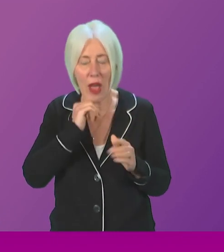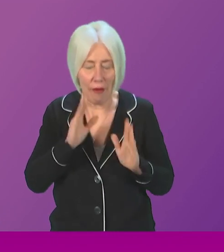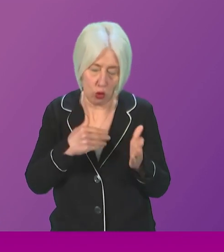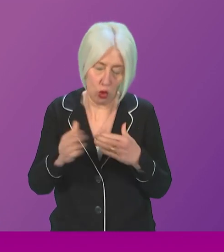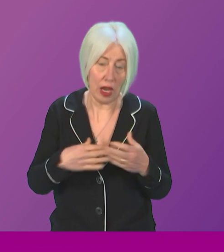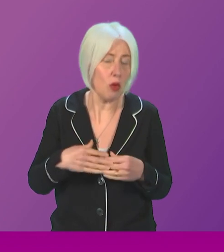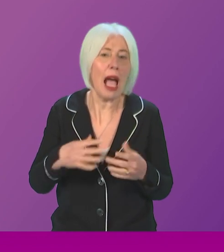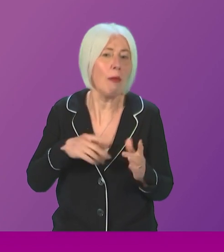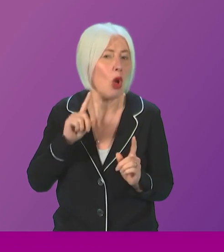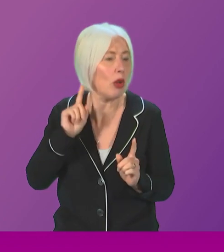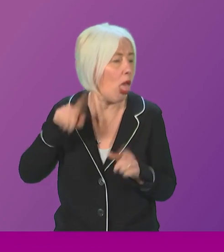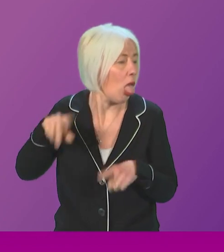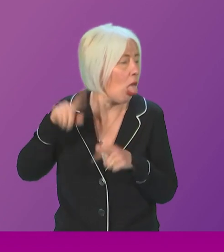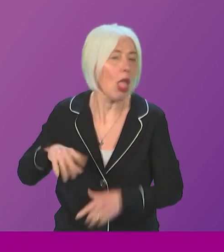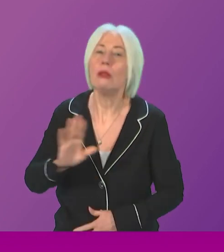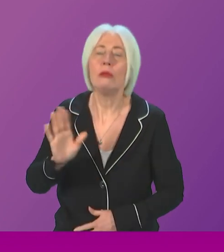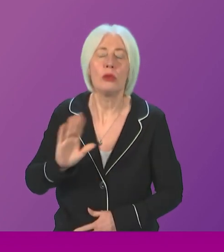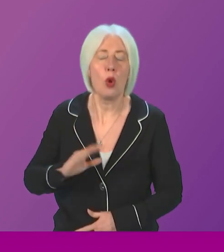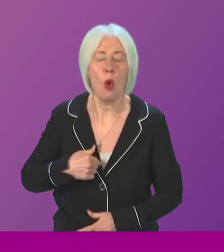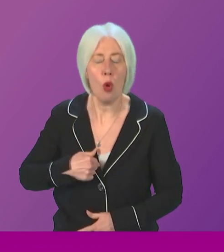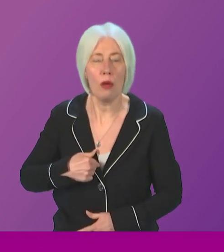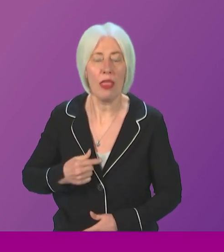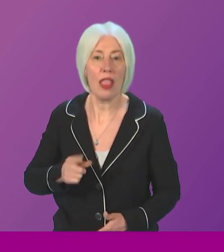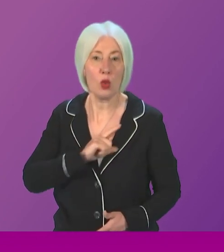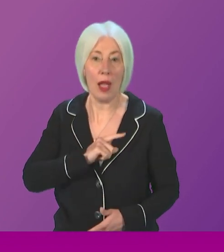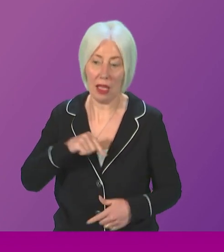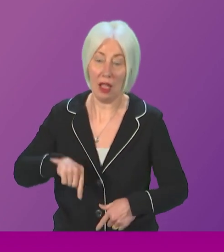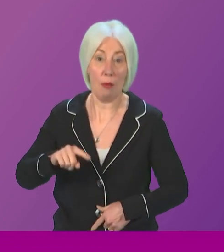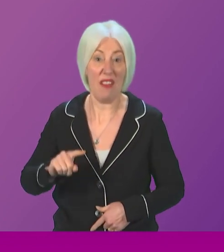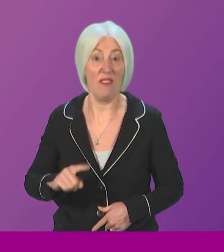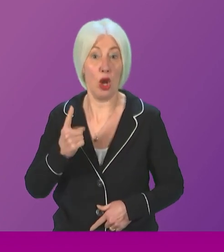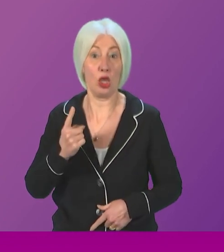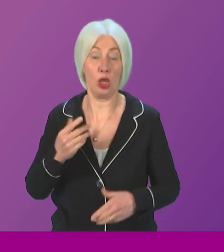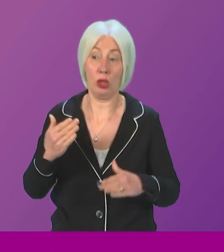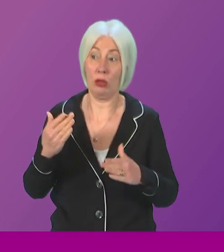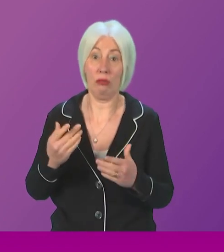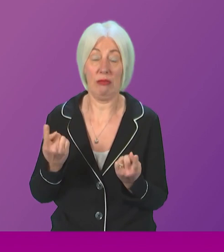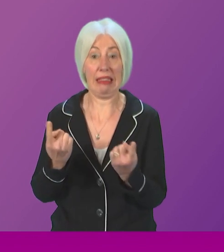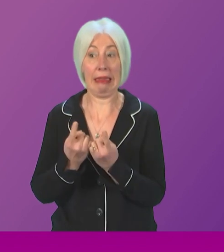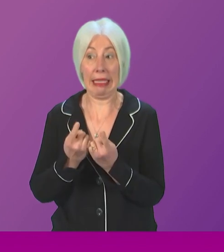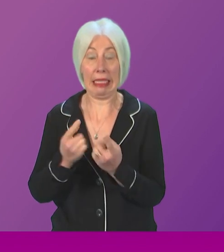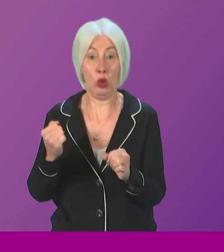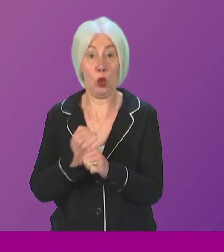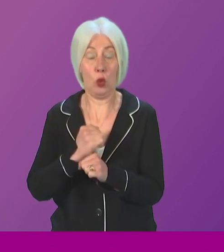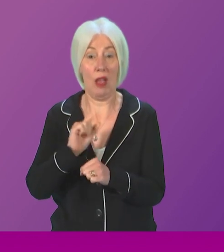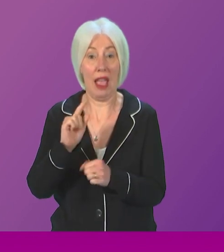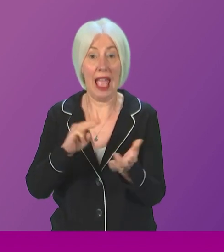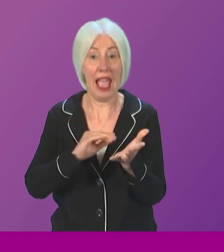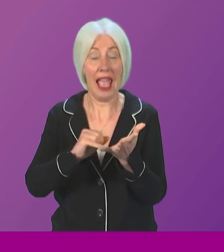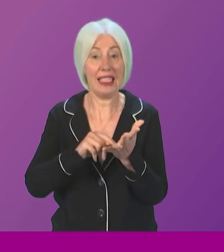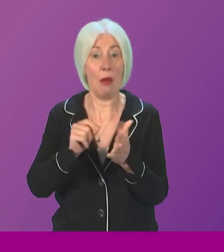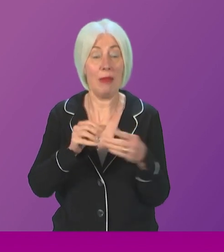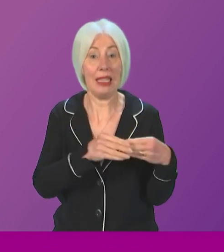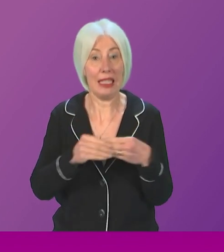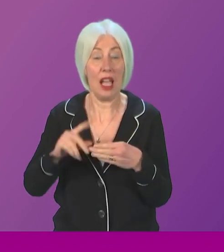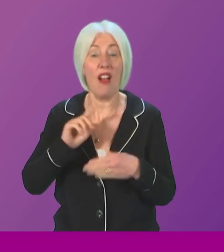away from that presiding officer. So that's why in my very first act as SNP leader, attending my very first National